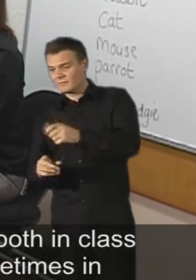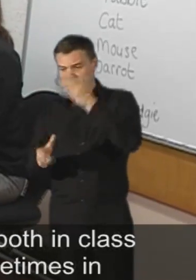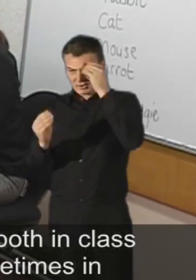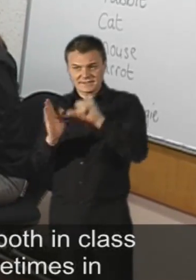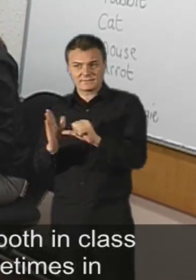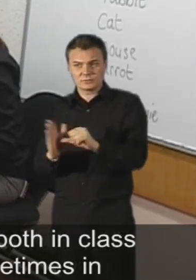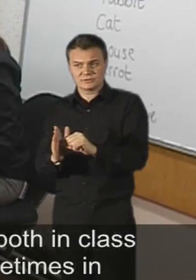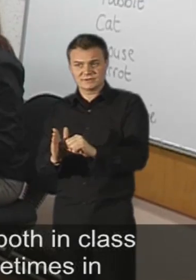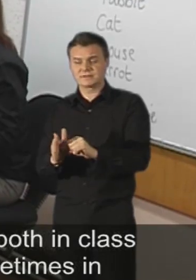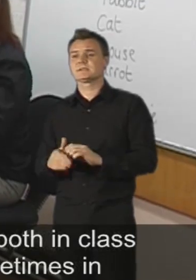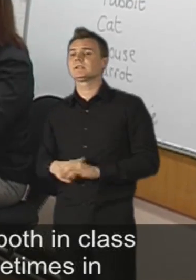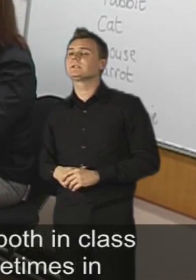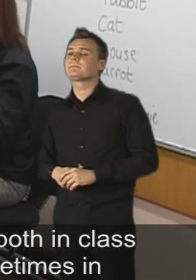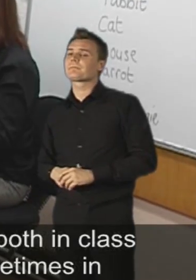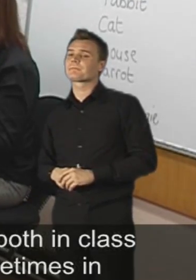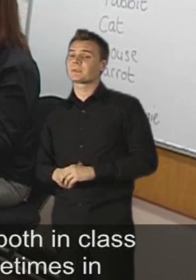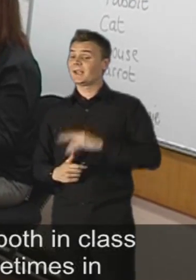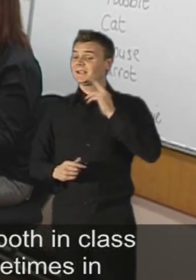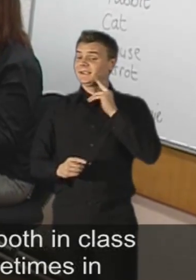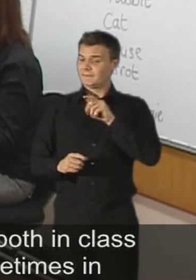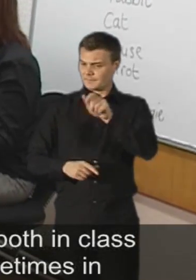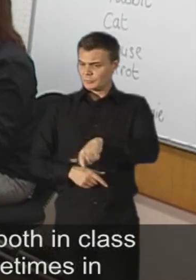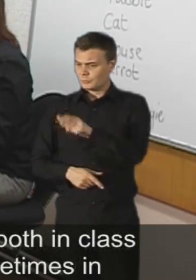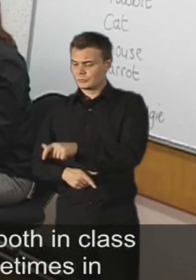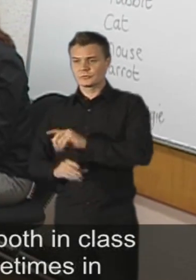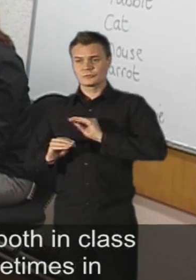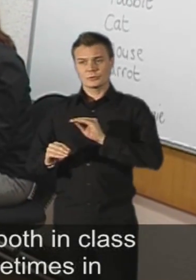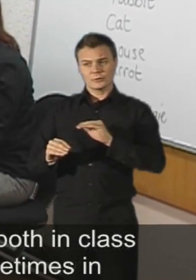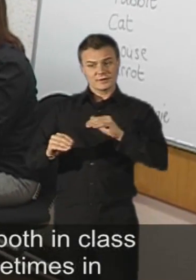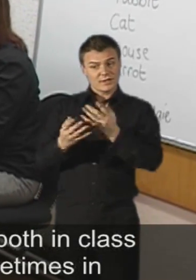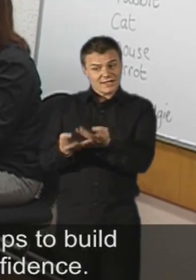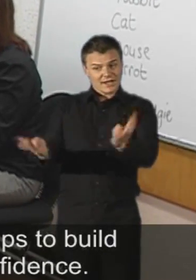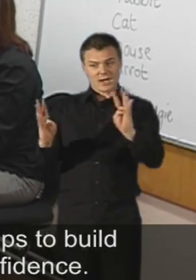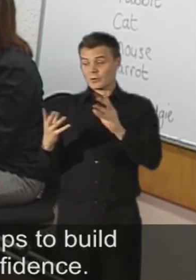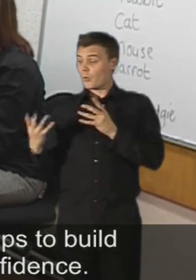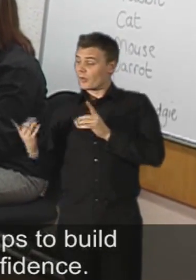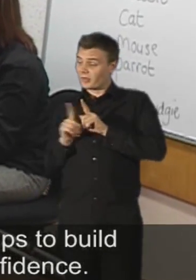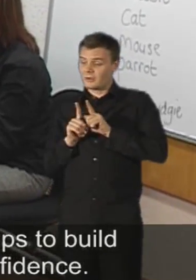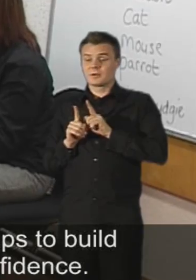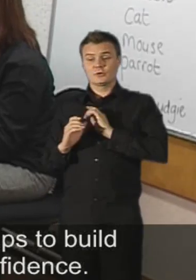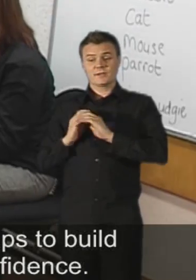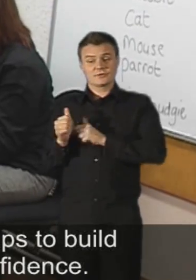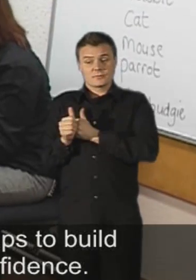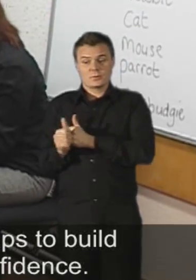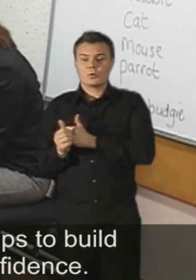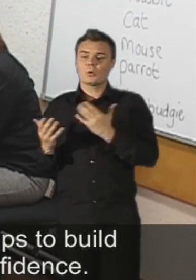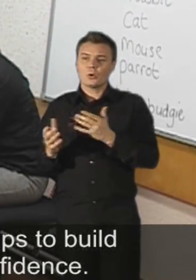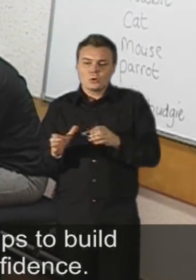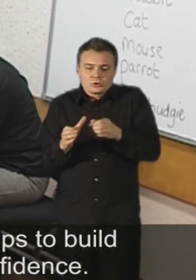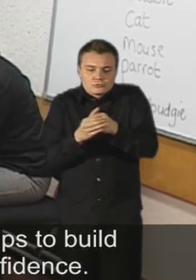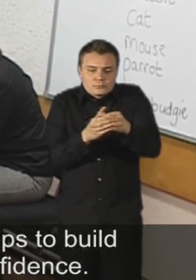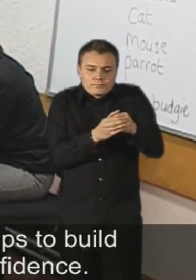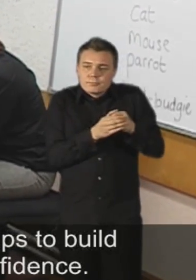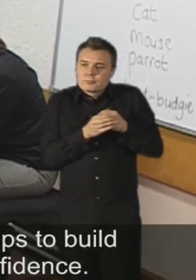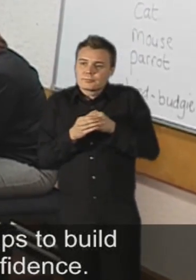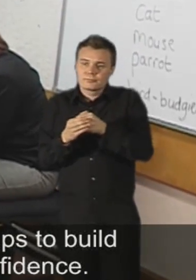At Cottingly deaf pupils are taught both in class with communicator support and sometimes in small sign language withdrawal groups to build numeracy